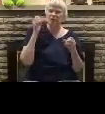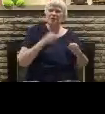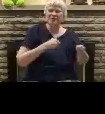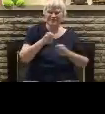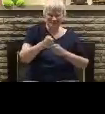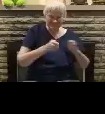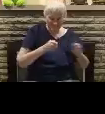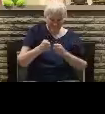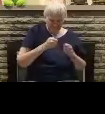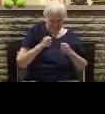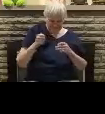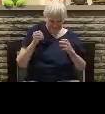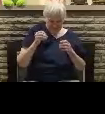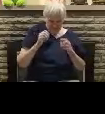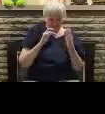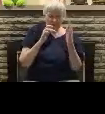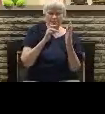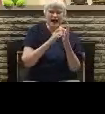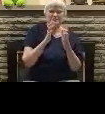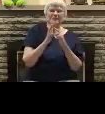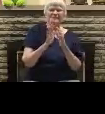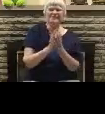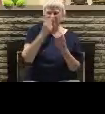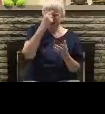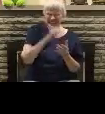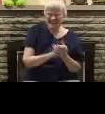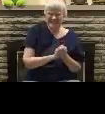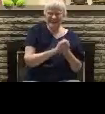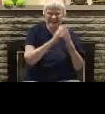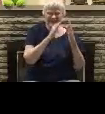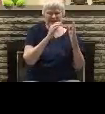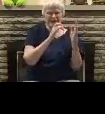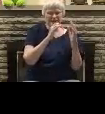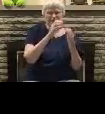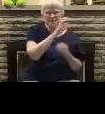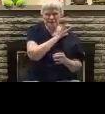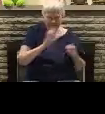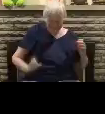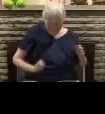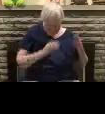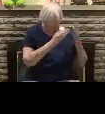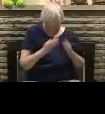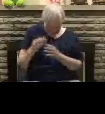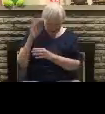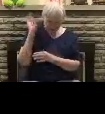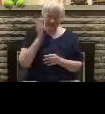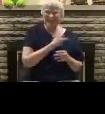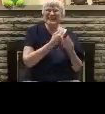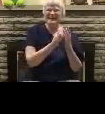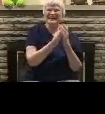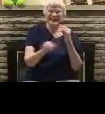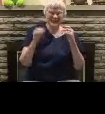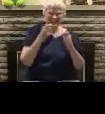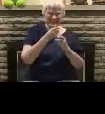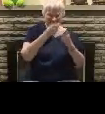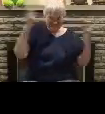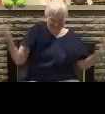Right now the only thing getting in the way of the whole anti-Christ agenda is Bible-believing Christians. Once we're gone there's no